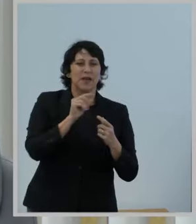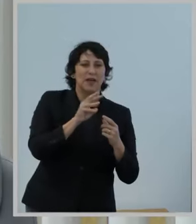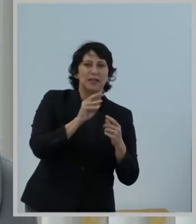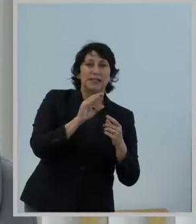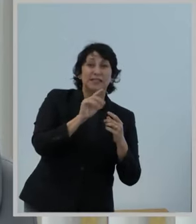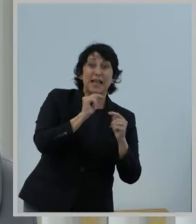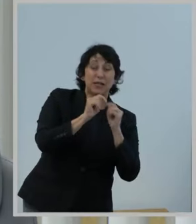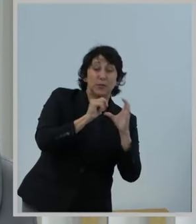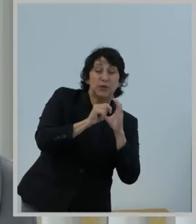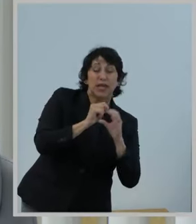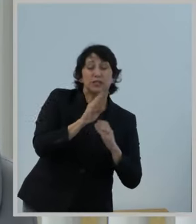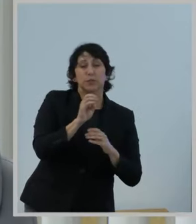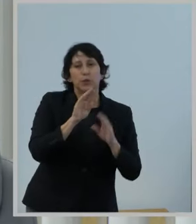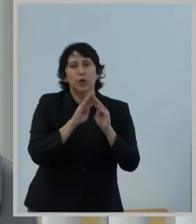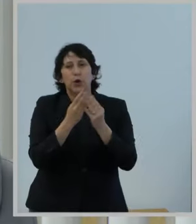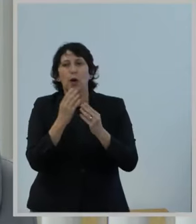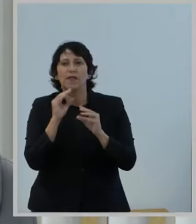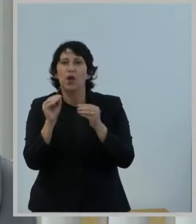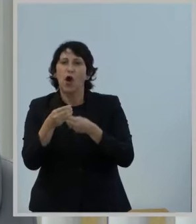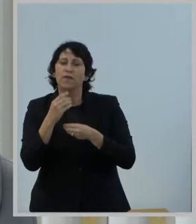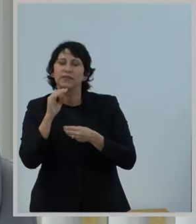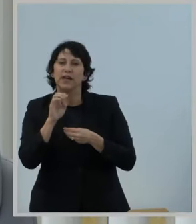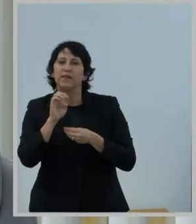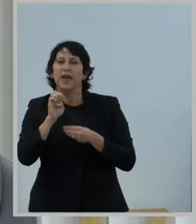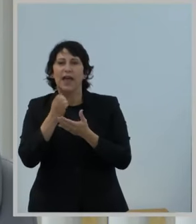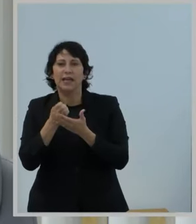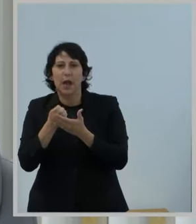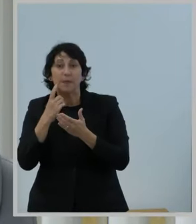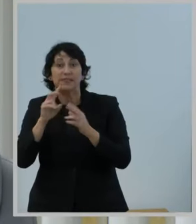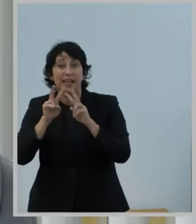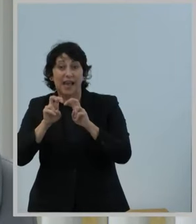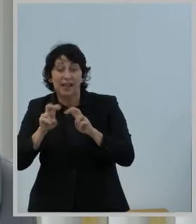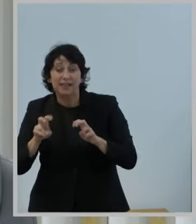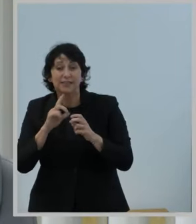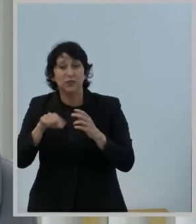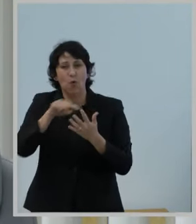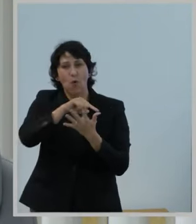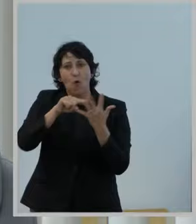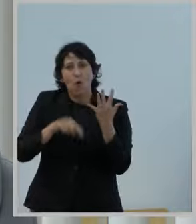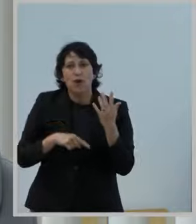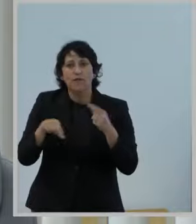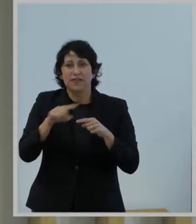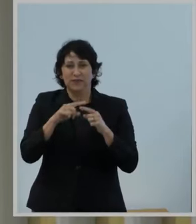and the Office of Economics and Analytics for their work on this item.